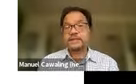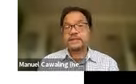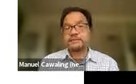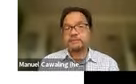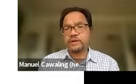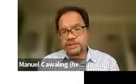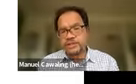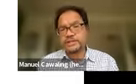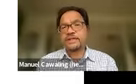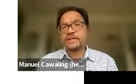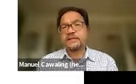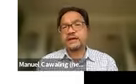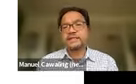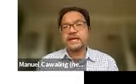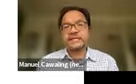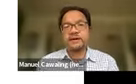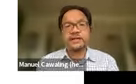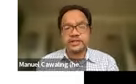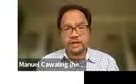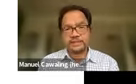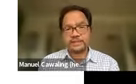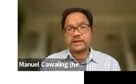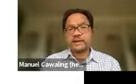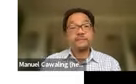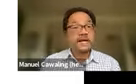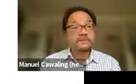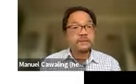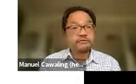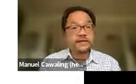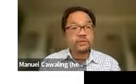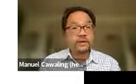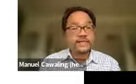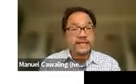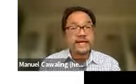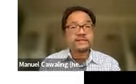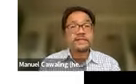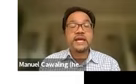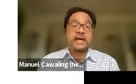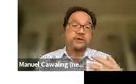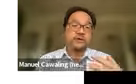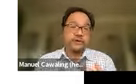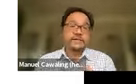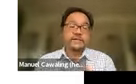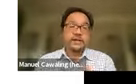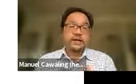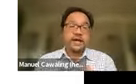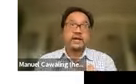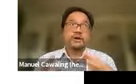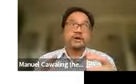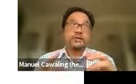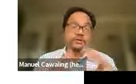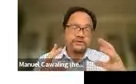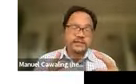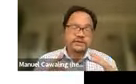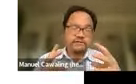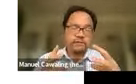nonprofits with in, with missions in, uh, science, heritage, and the arts. The maximum grant award is 80,000 and those grants and